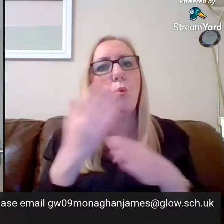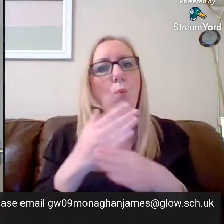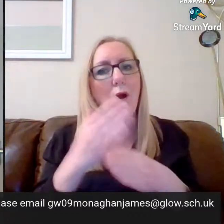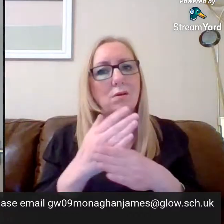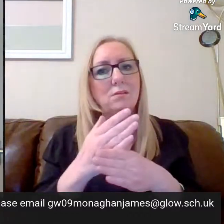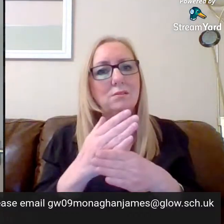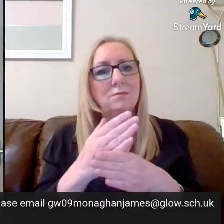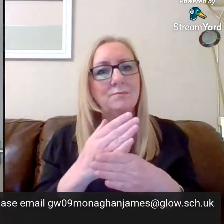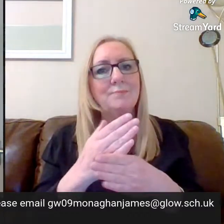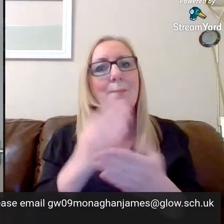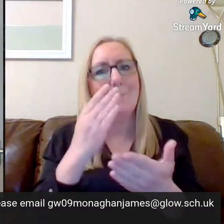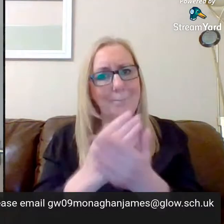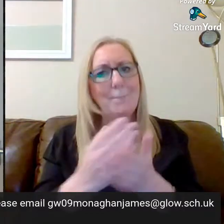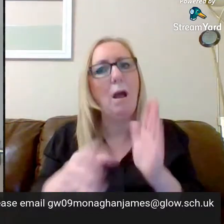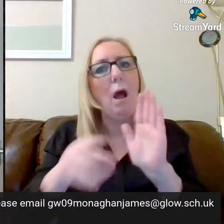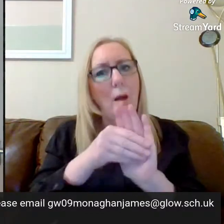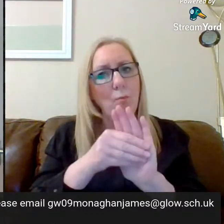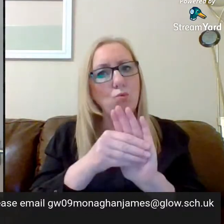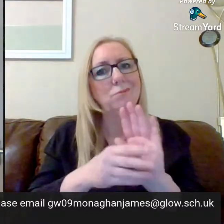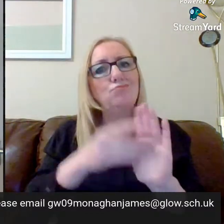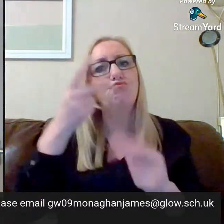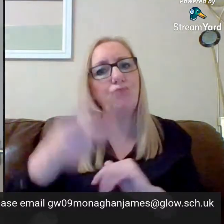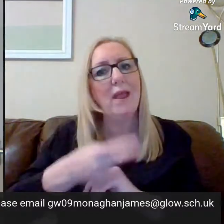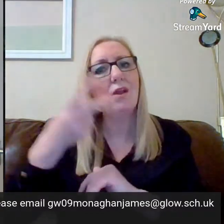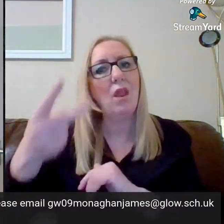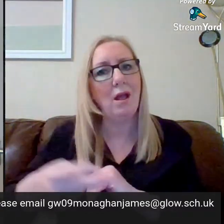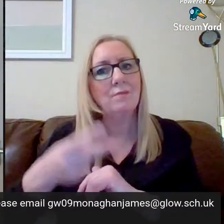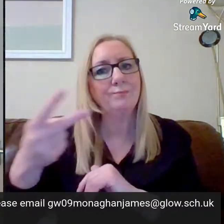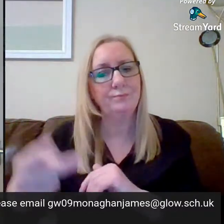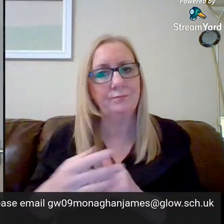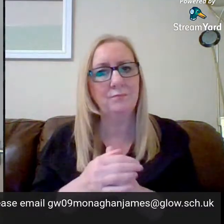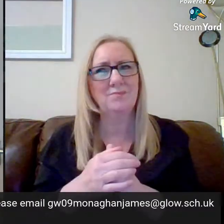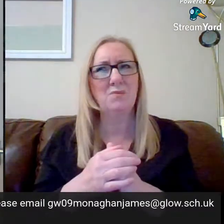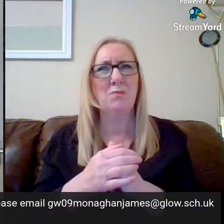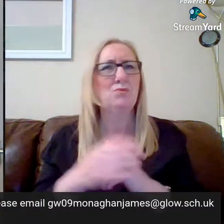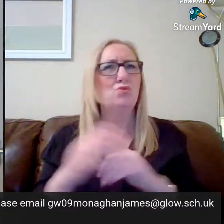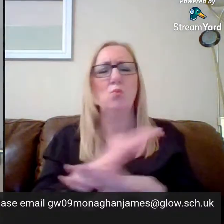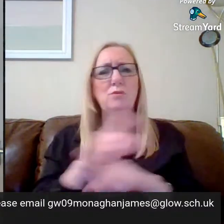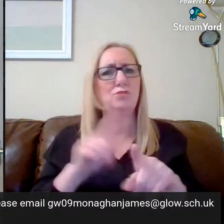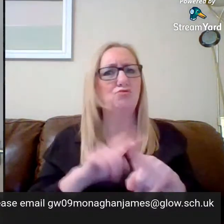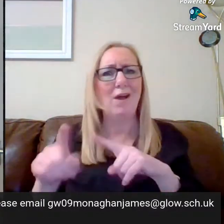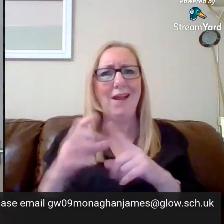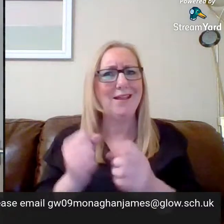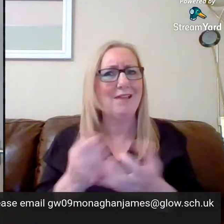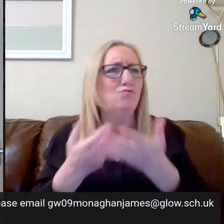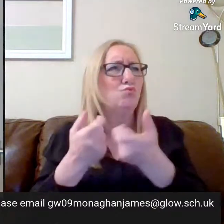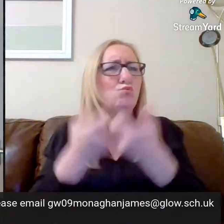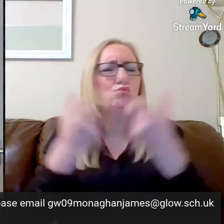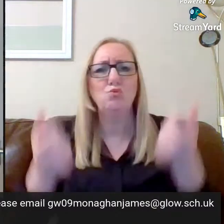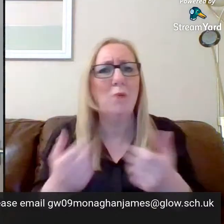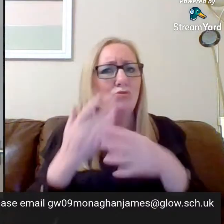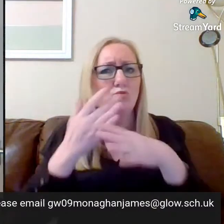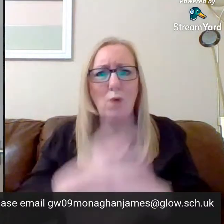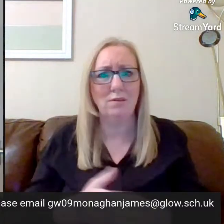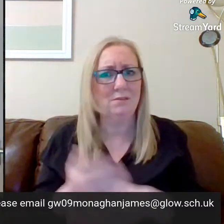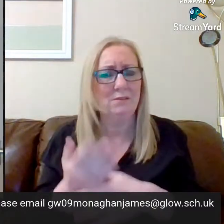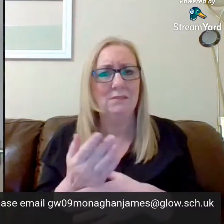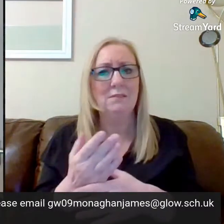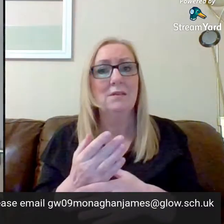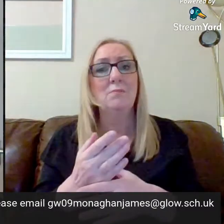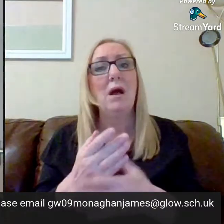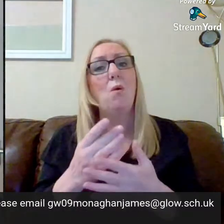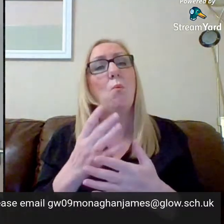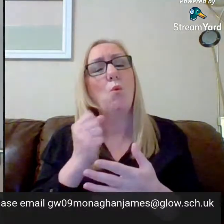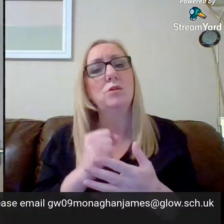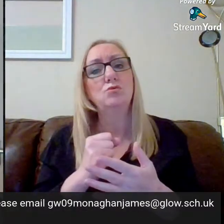uploaded on a regular basis. We do not want to try and overburden pupils. And what we try to avoid as much as possible is setting